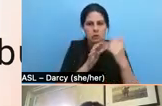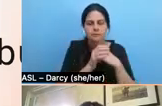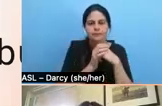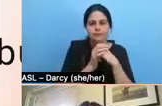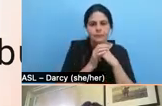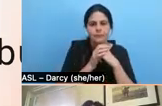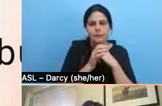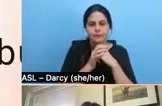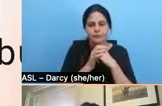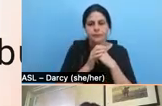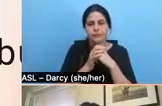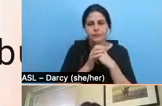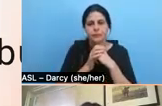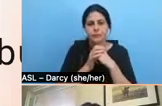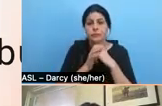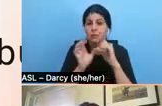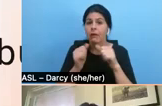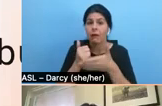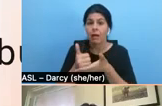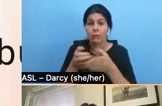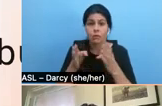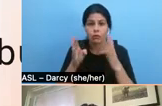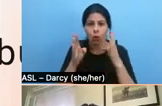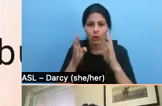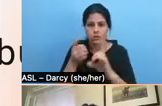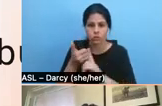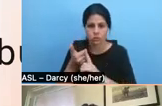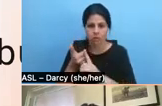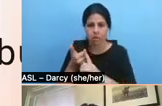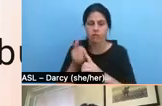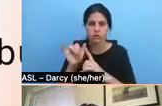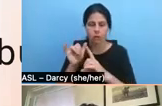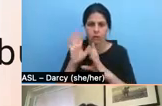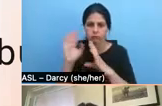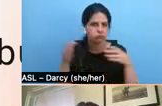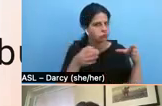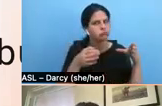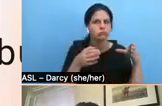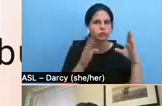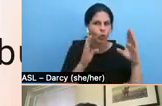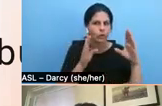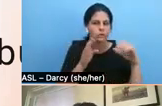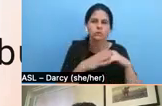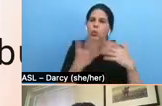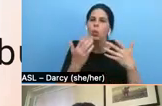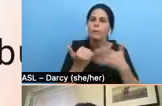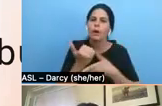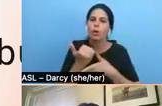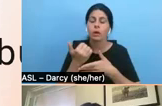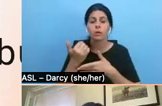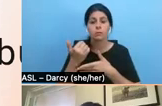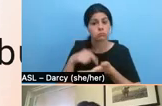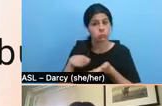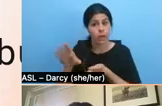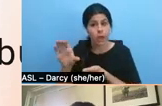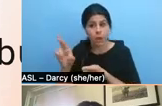And it can help focus you as well. You know, what are your priorities? Is it the crew? Is it something else? Is